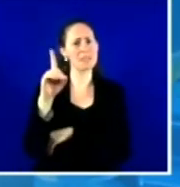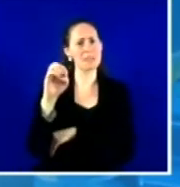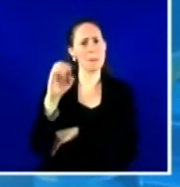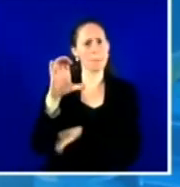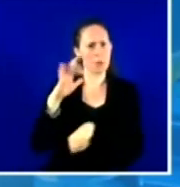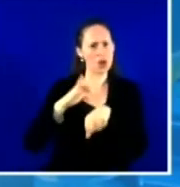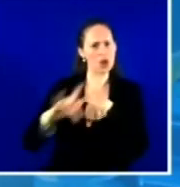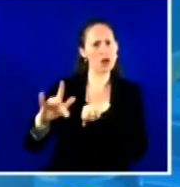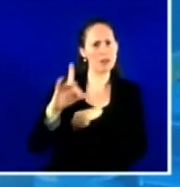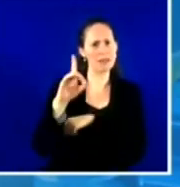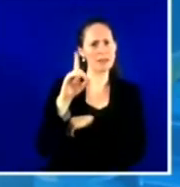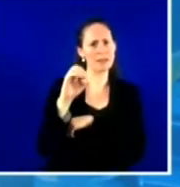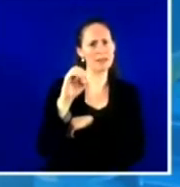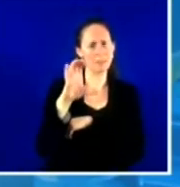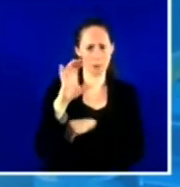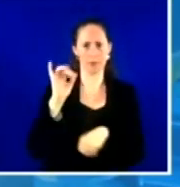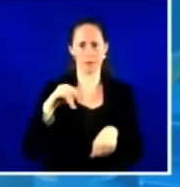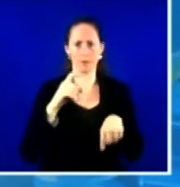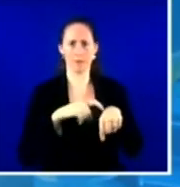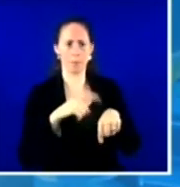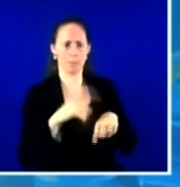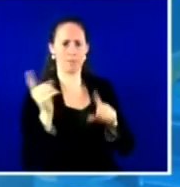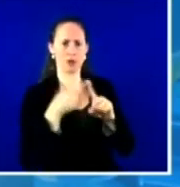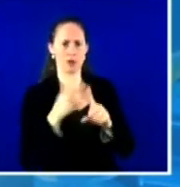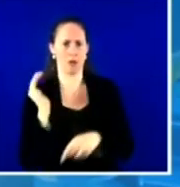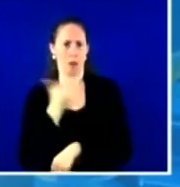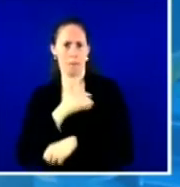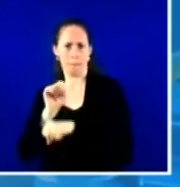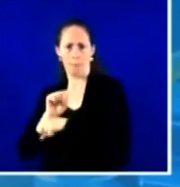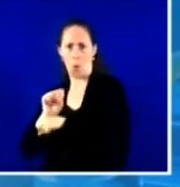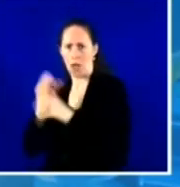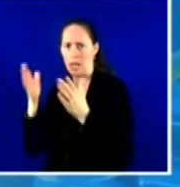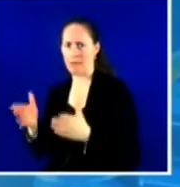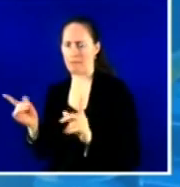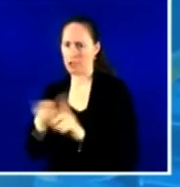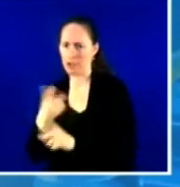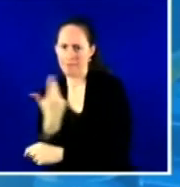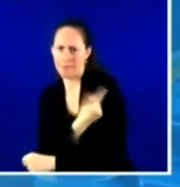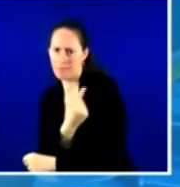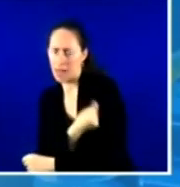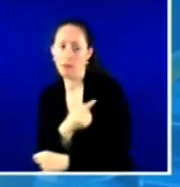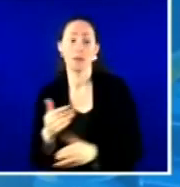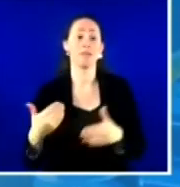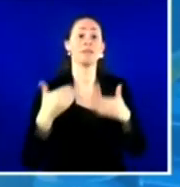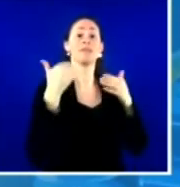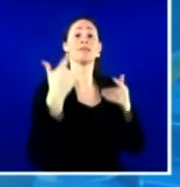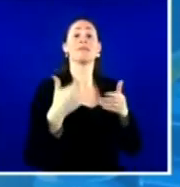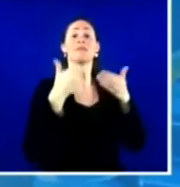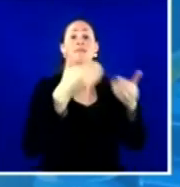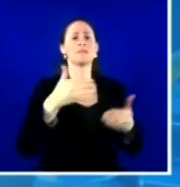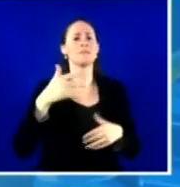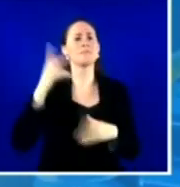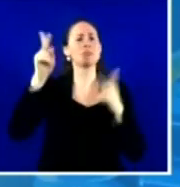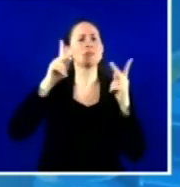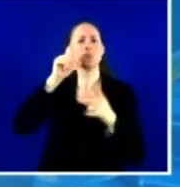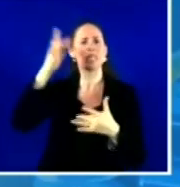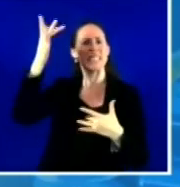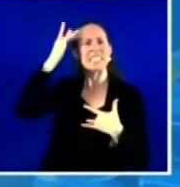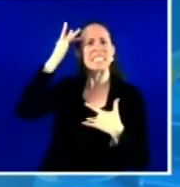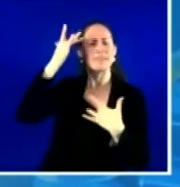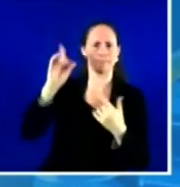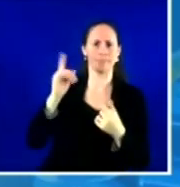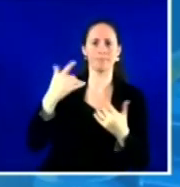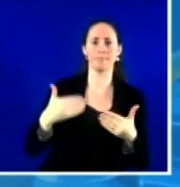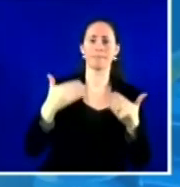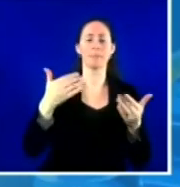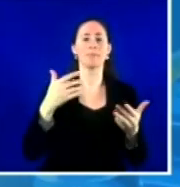then we went to our high risks, quickly moved to our high risk population. And by January, we realized that, you know, we were running out of space. And so